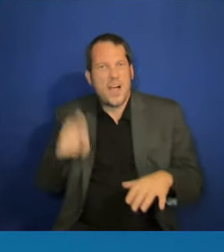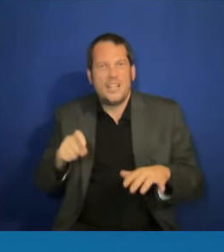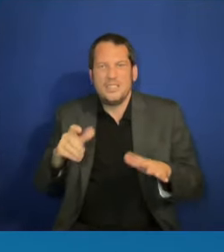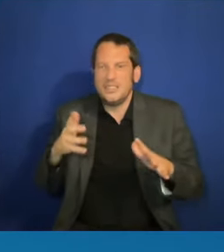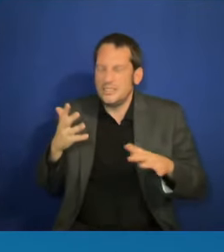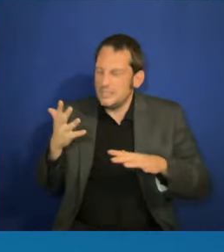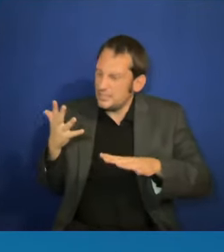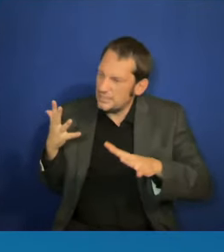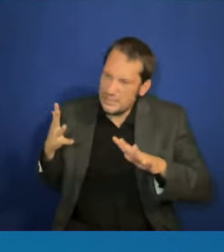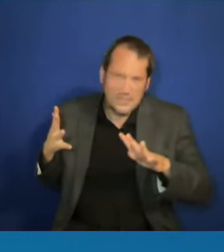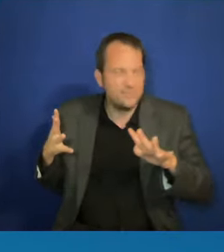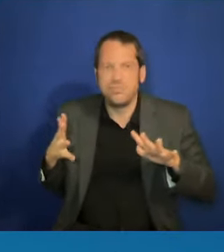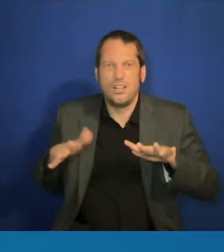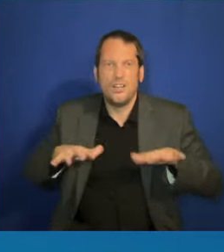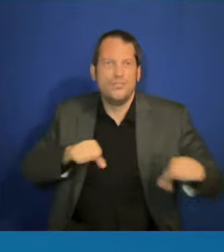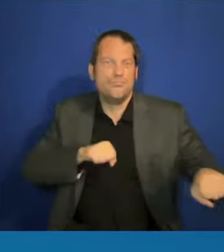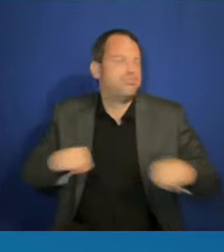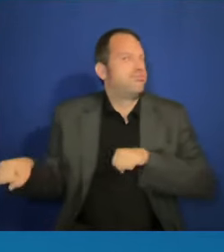You have to be proactive.